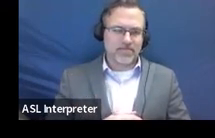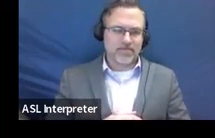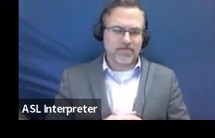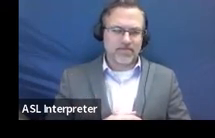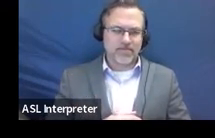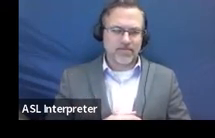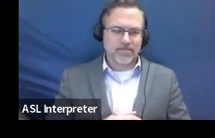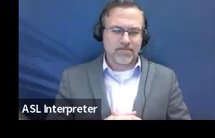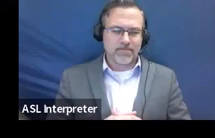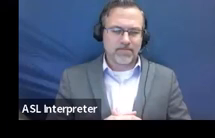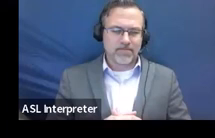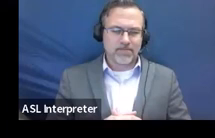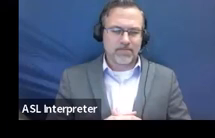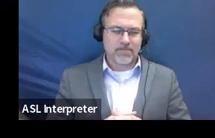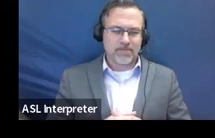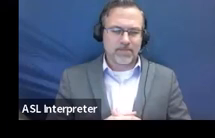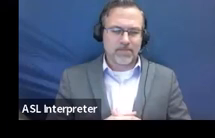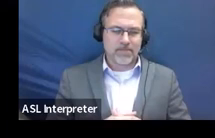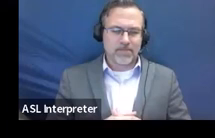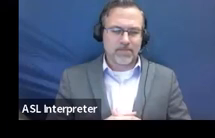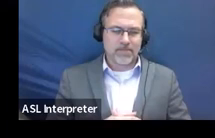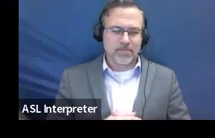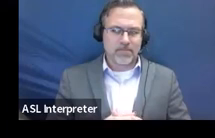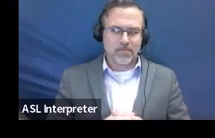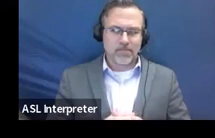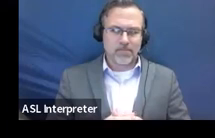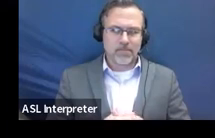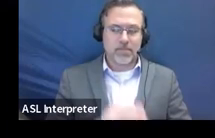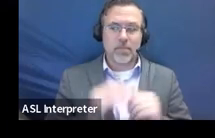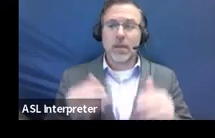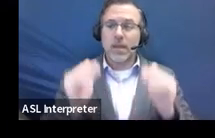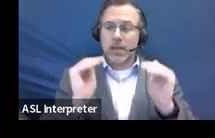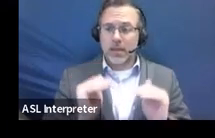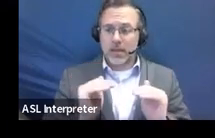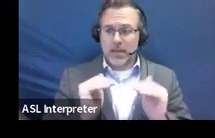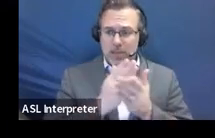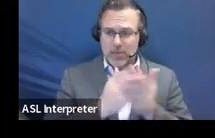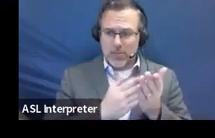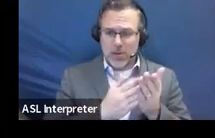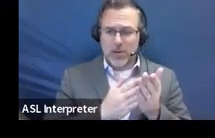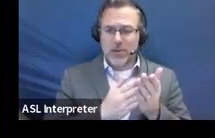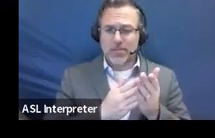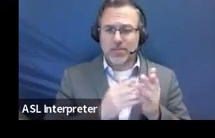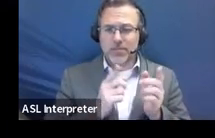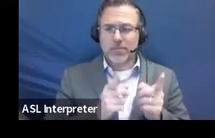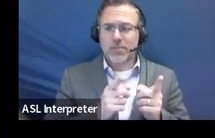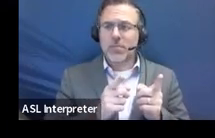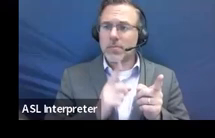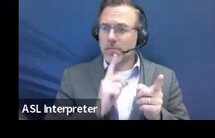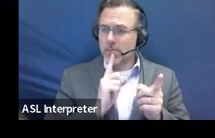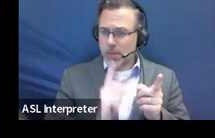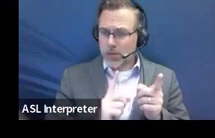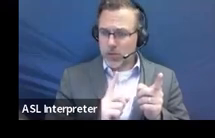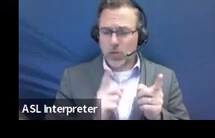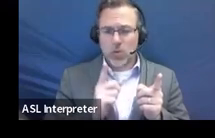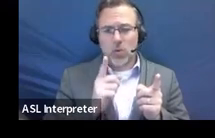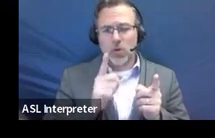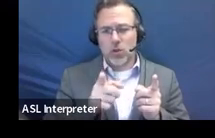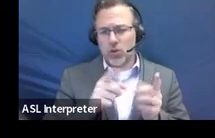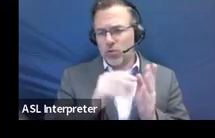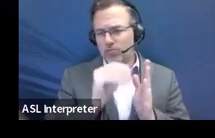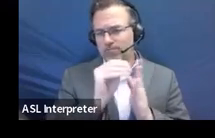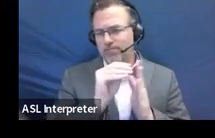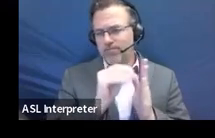All right, the next part on the adverse effect form, you just want to make sure that you are documenting the